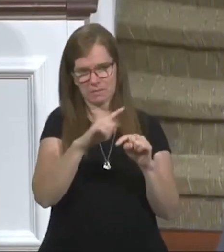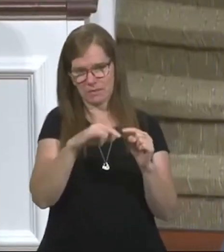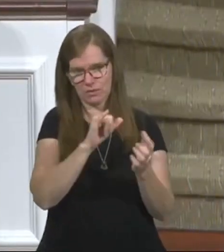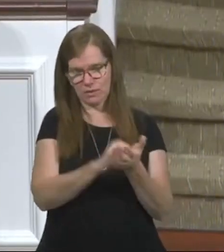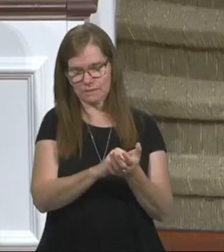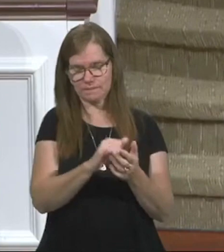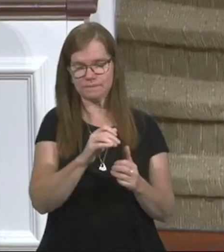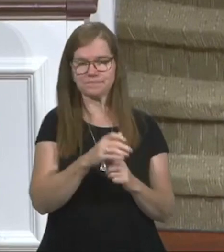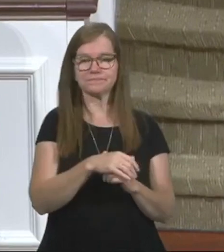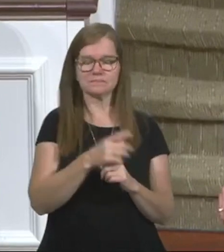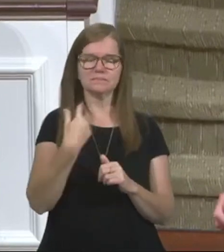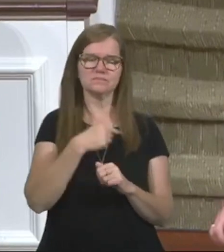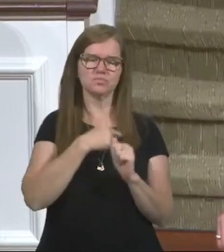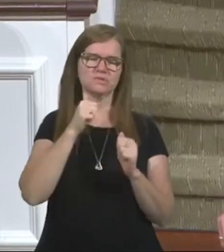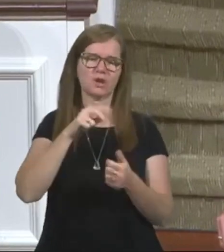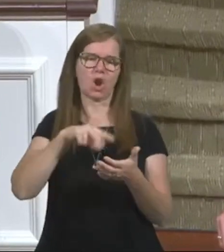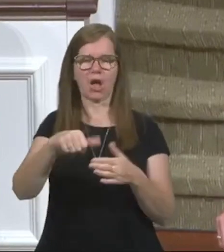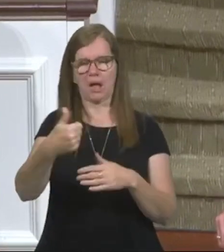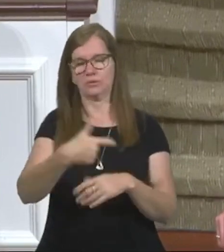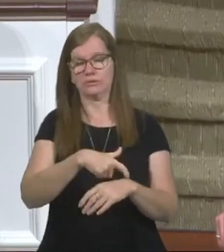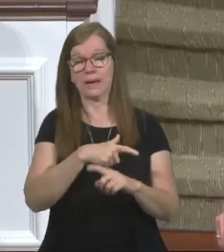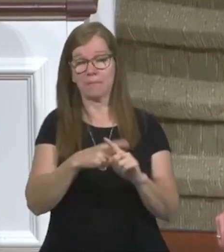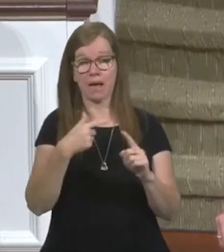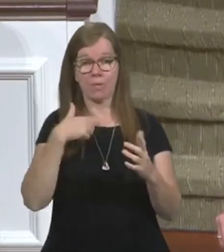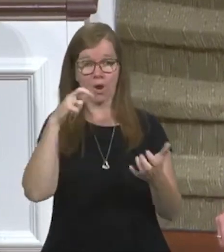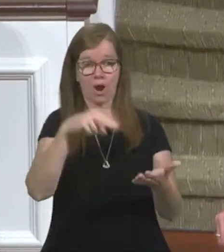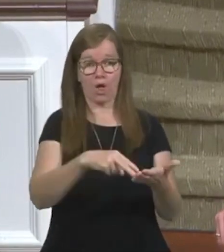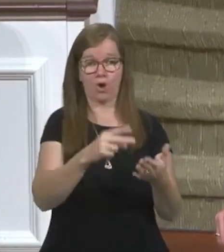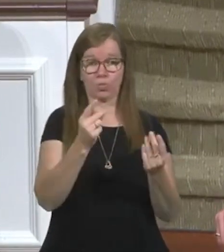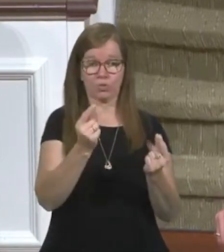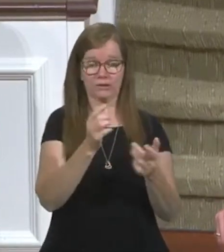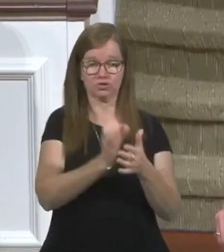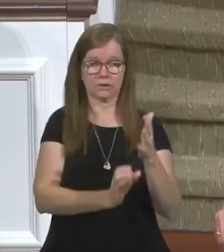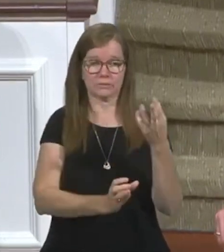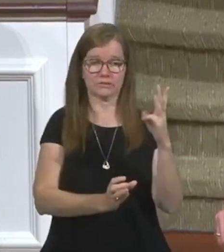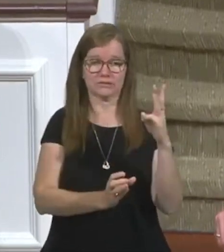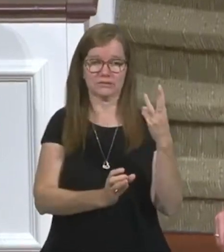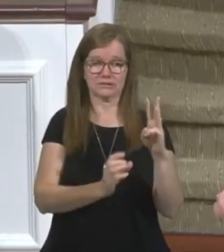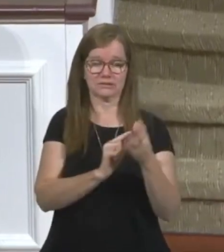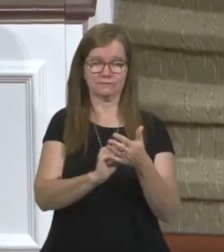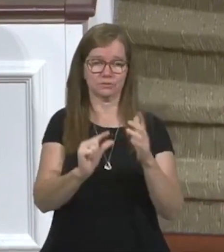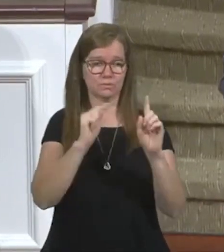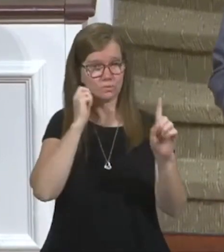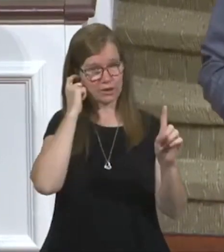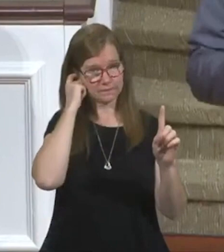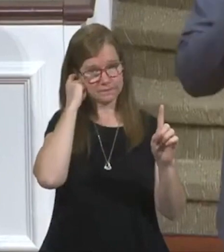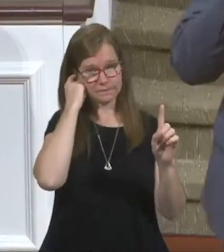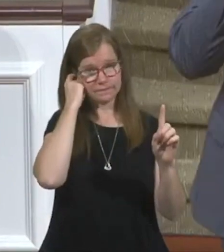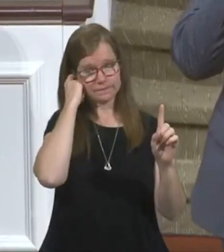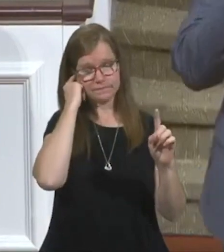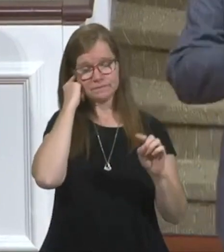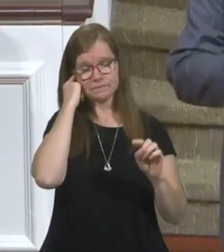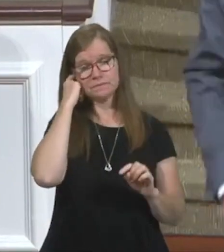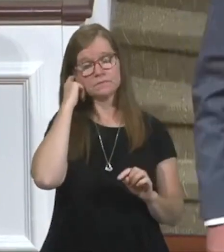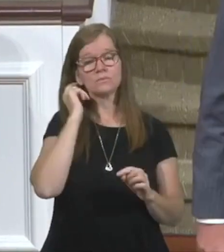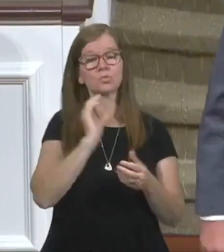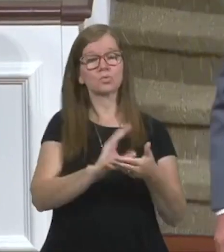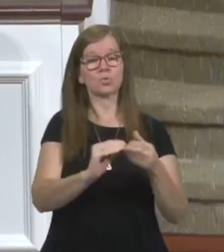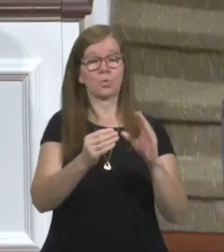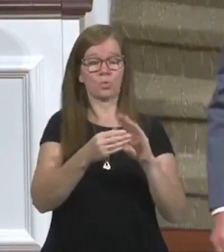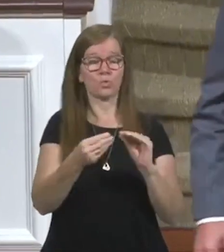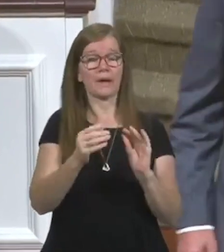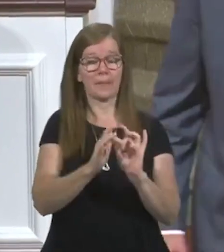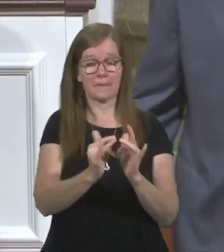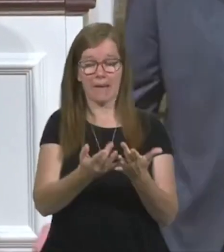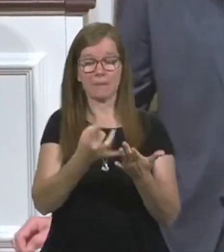that. And we can look at that another time. But I want you to look real quickly at chapter 16, verse number one. Here's the story. The Bible says,